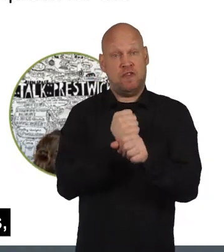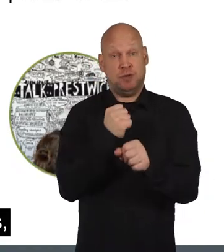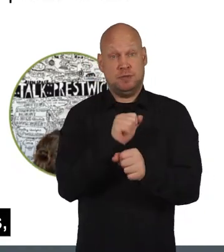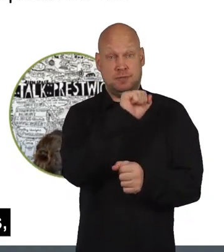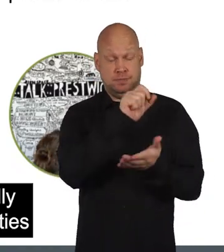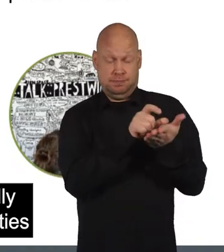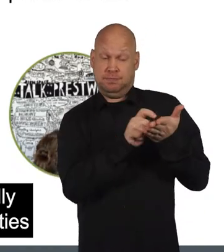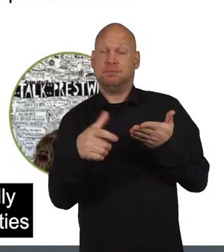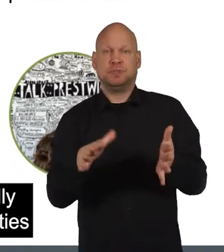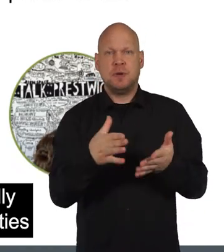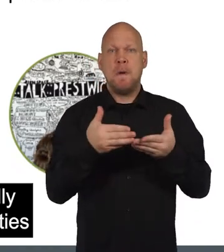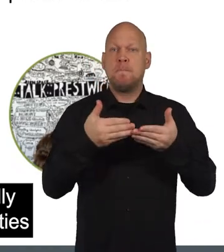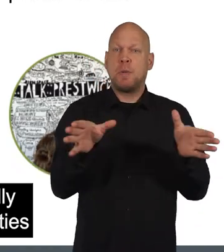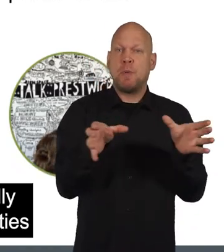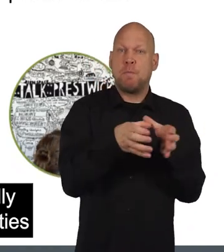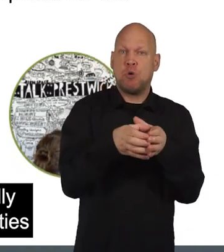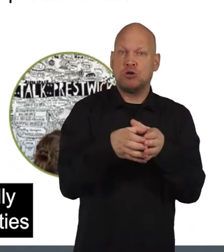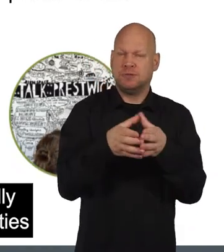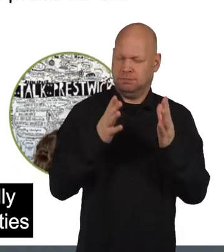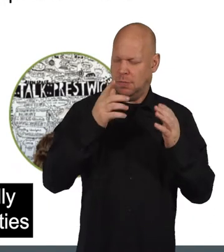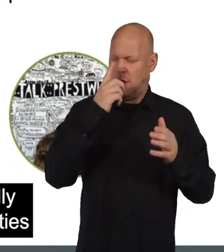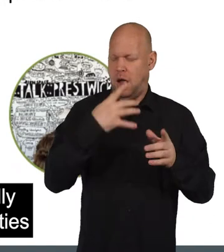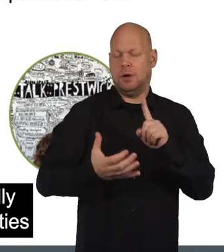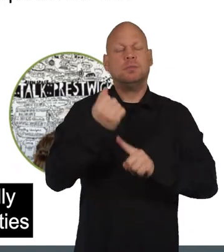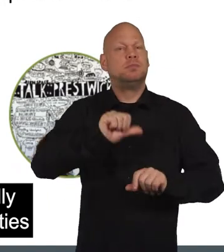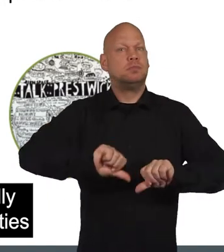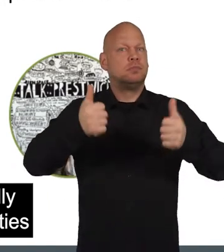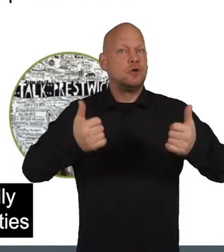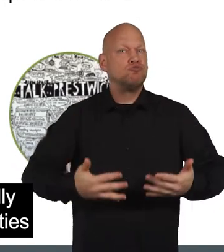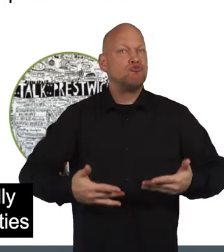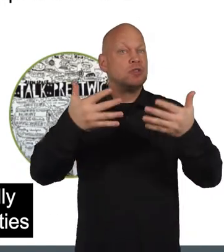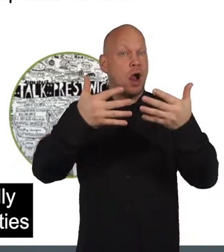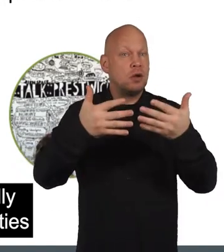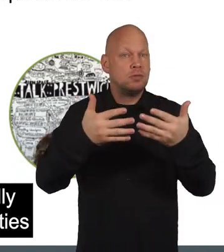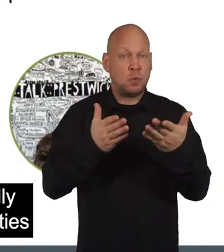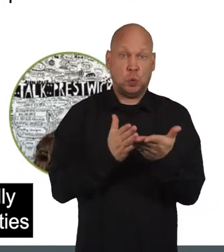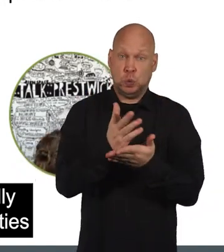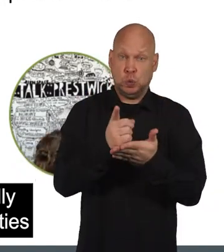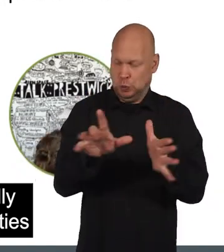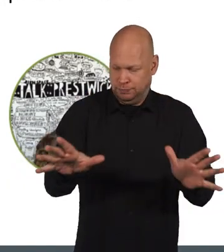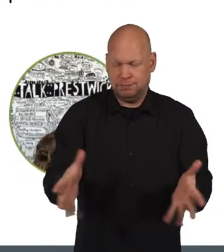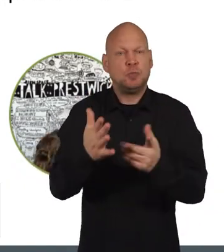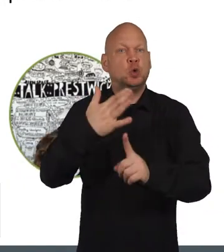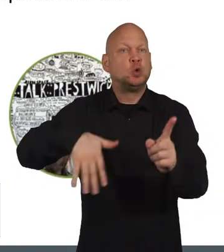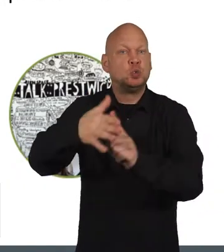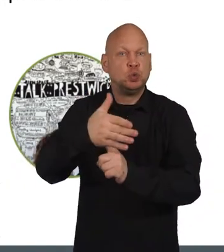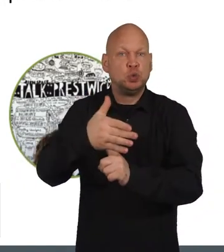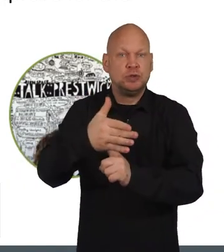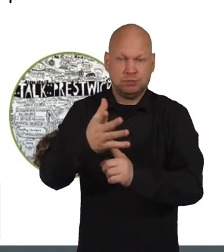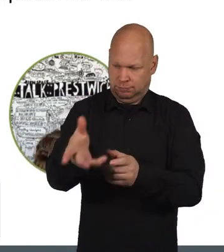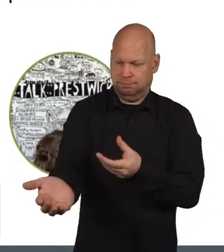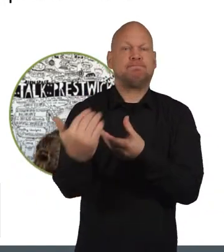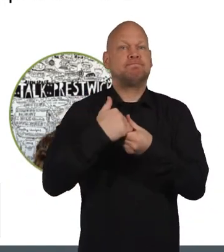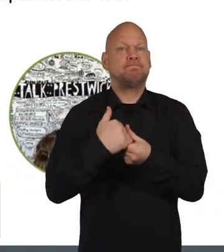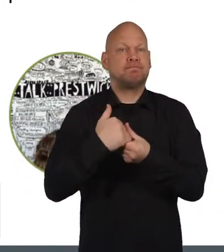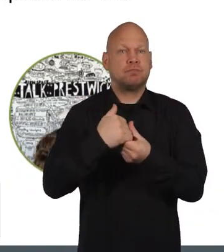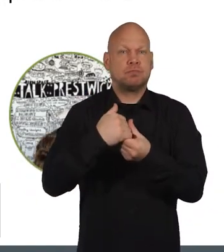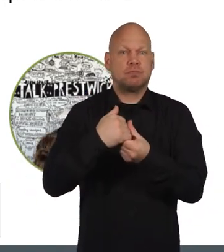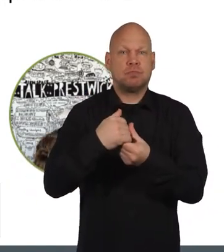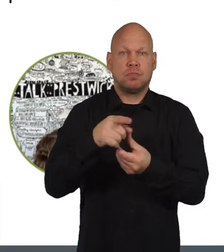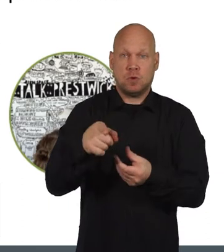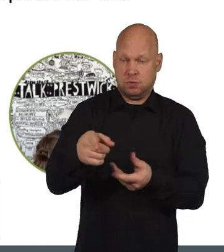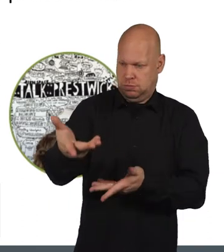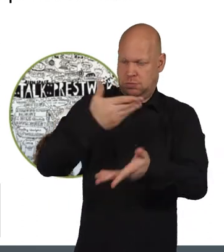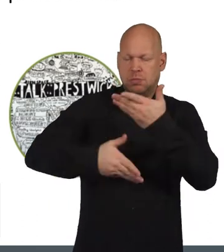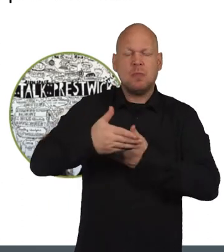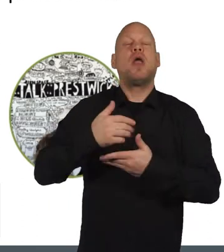words, public bodies can get better results locally by working together and with our communities so that public services improve for